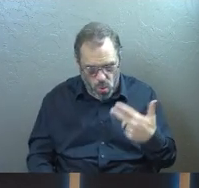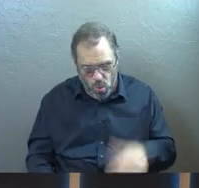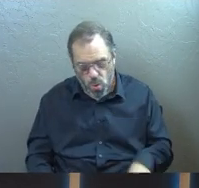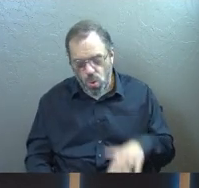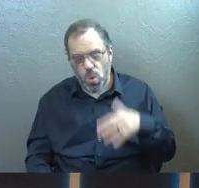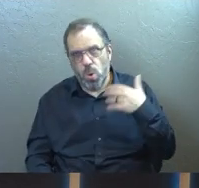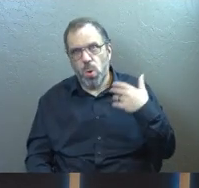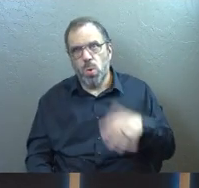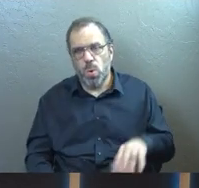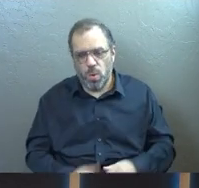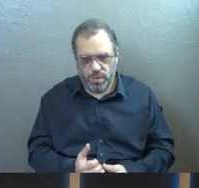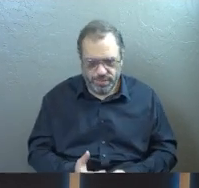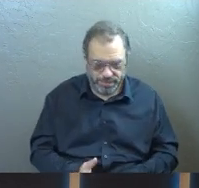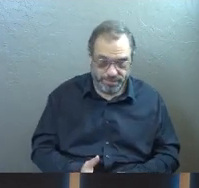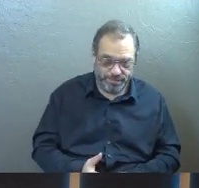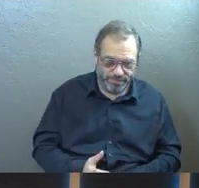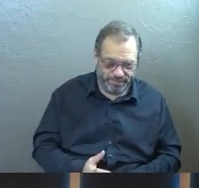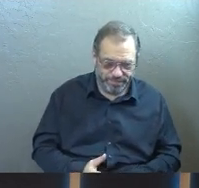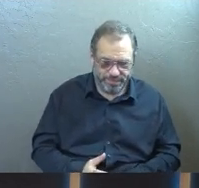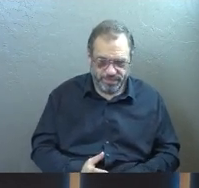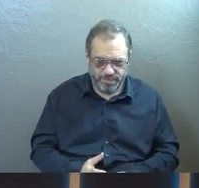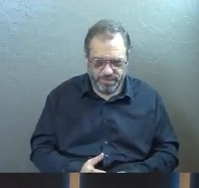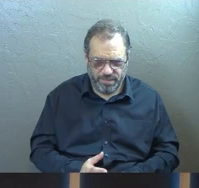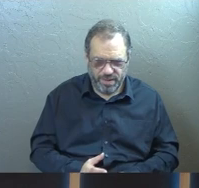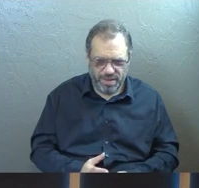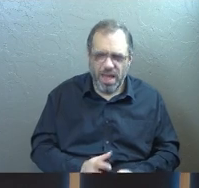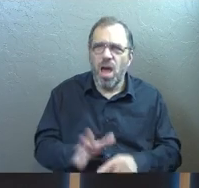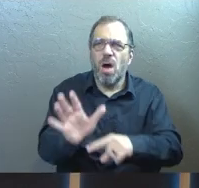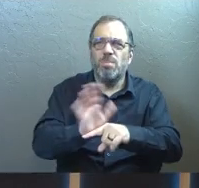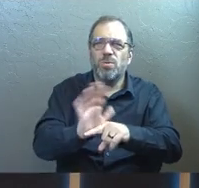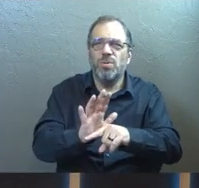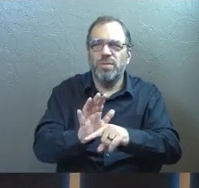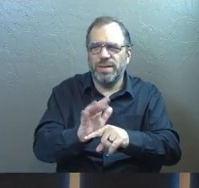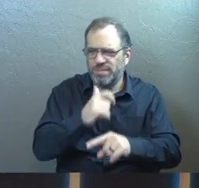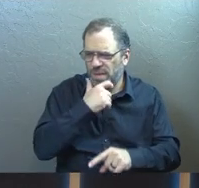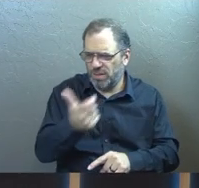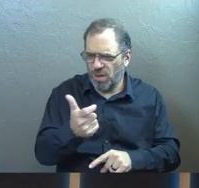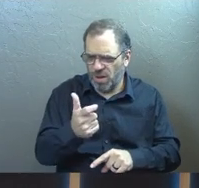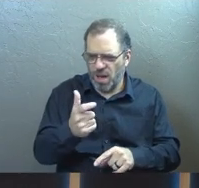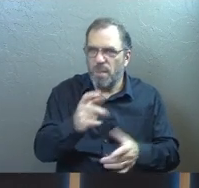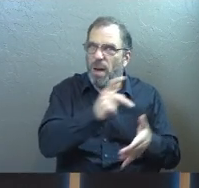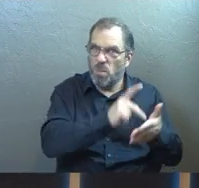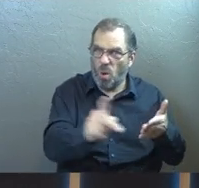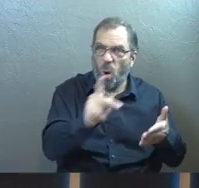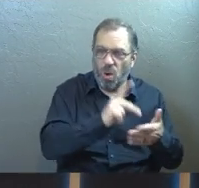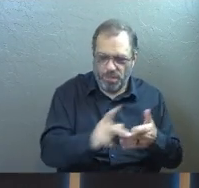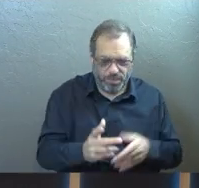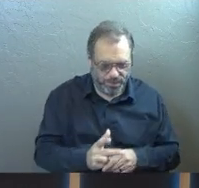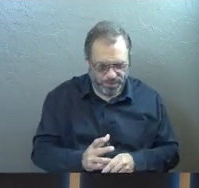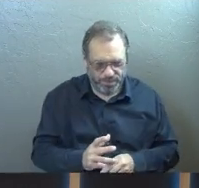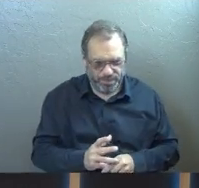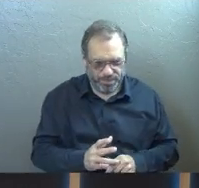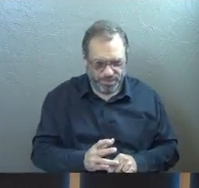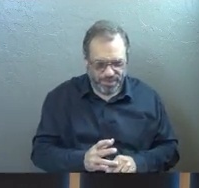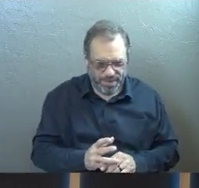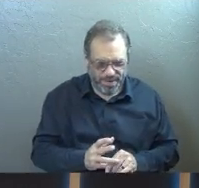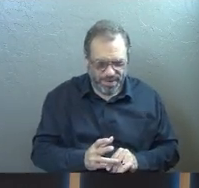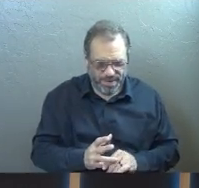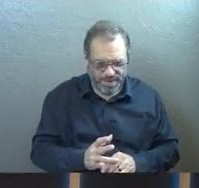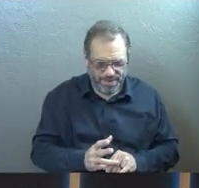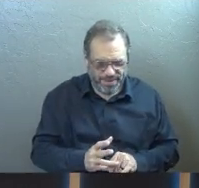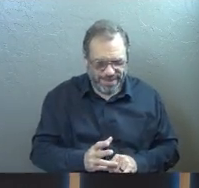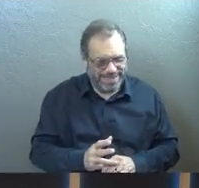It's massive to me. There's a, there's a movie that I saw and it was about the apostle Paul. And